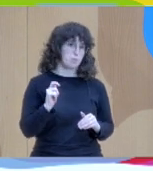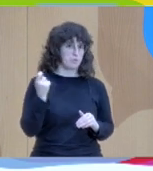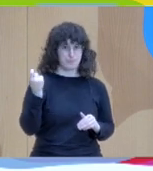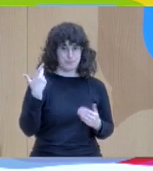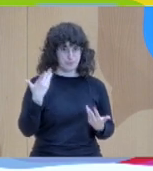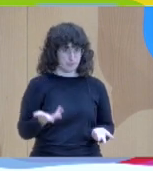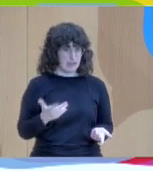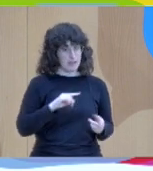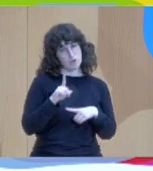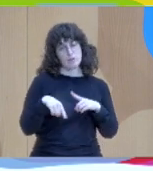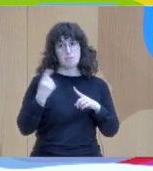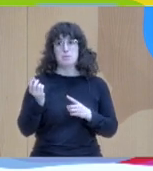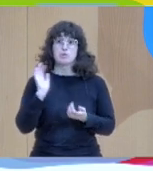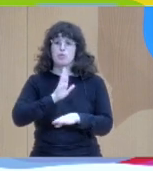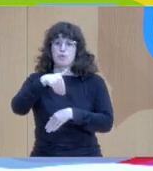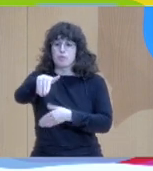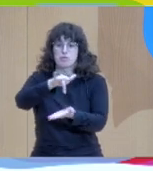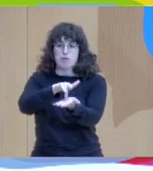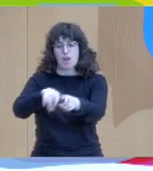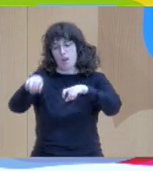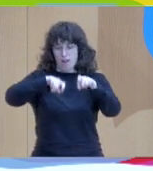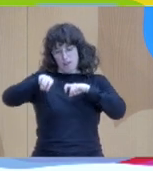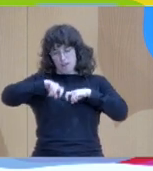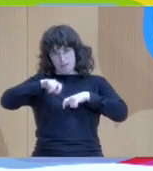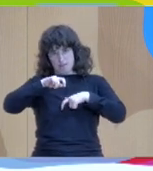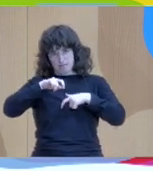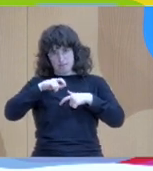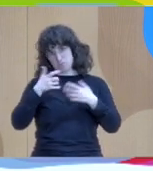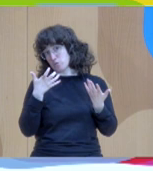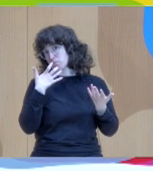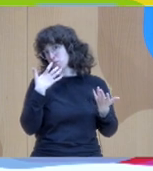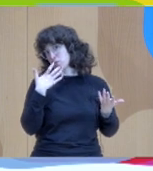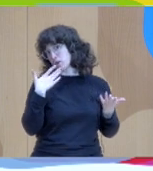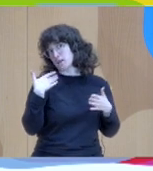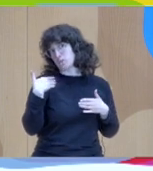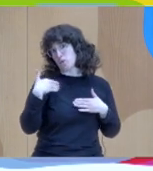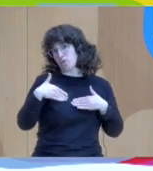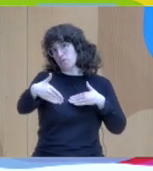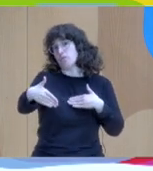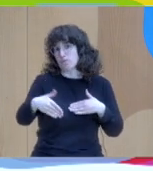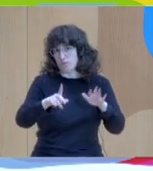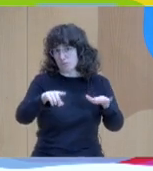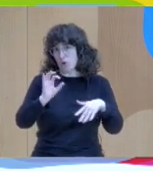for example with senior citizens a year could be a long time it could be